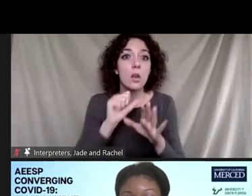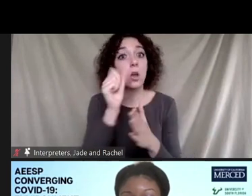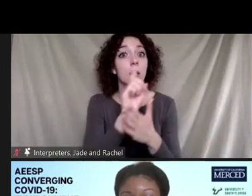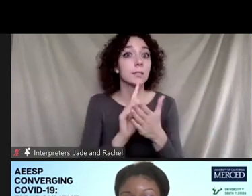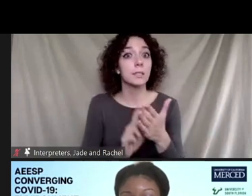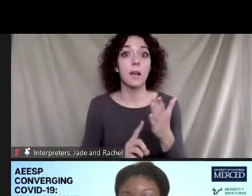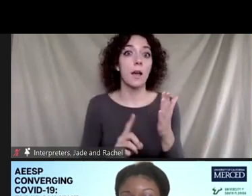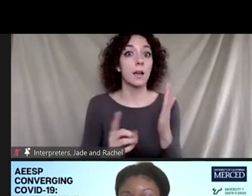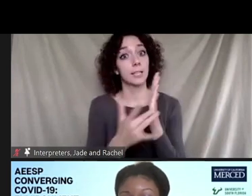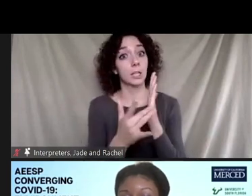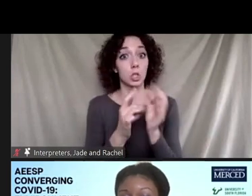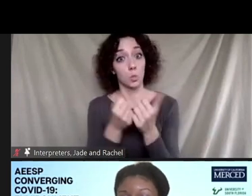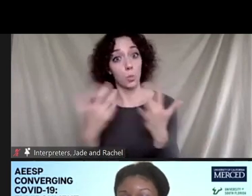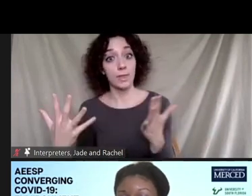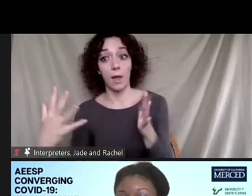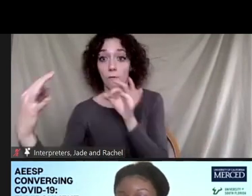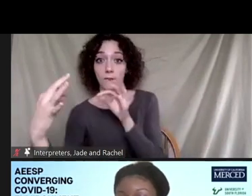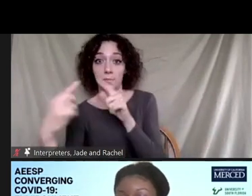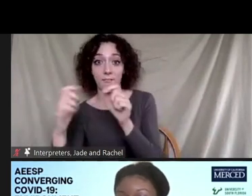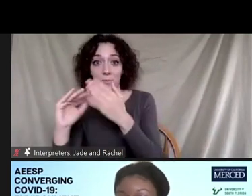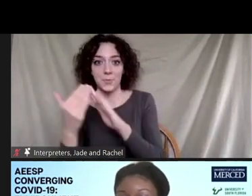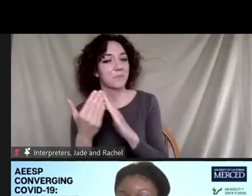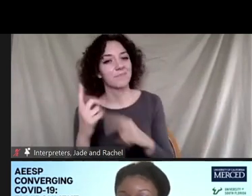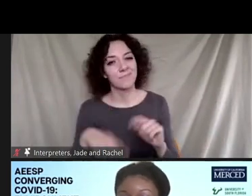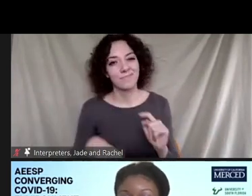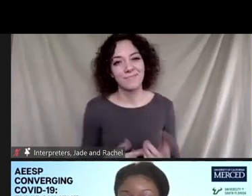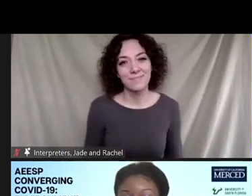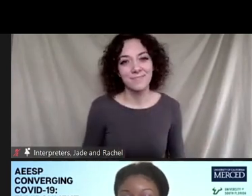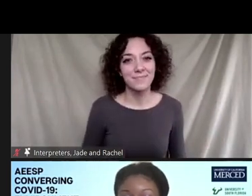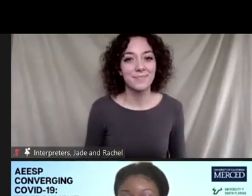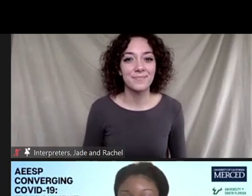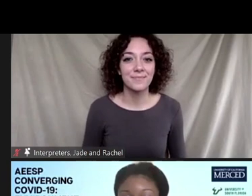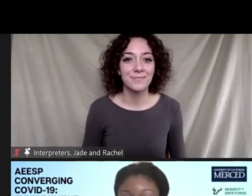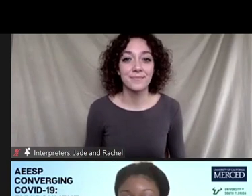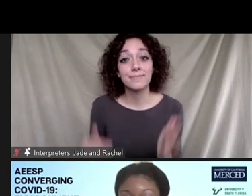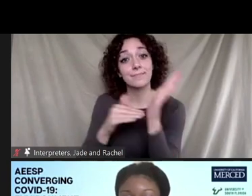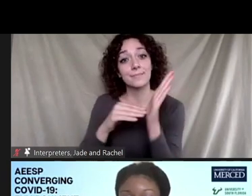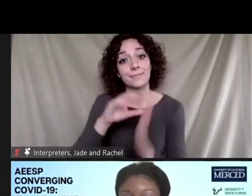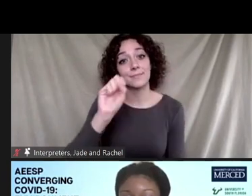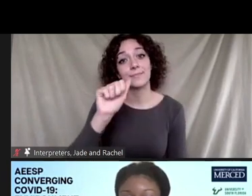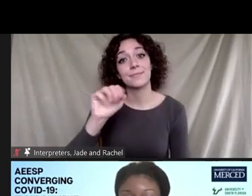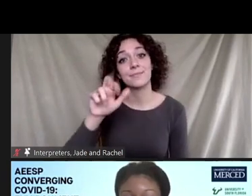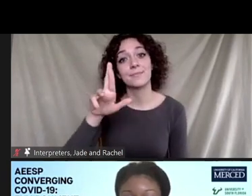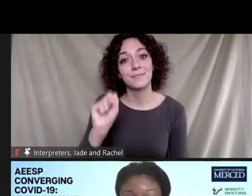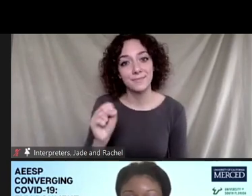without input from the community. So thank you. Dr. Samaras? Thanks.